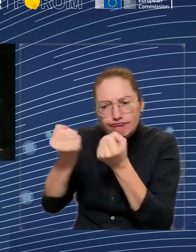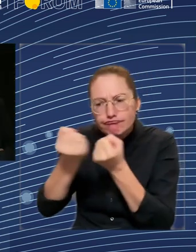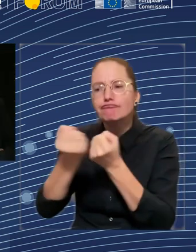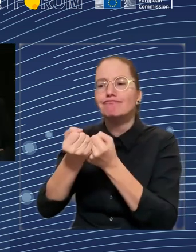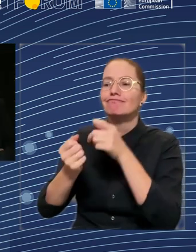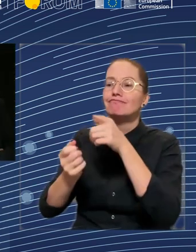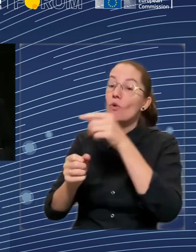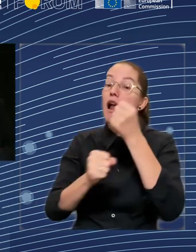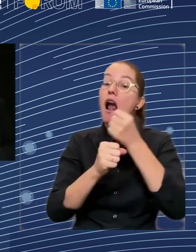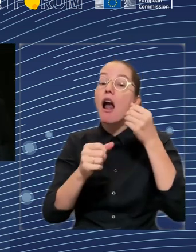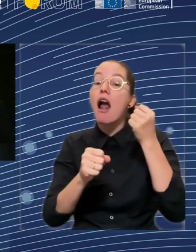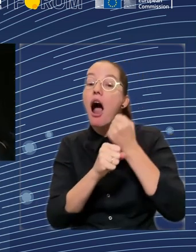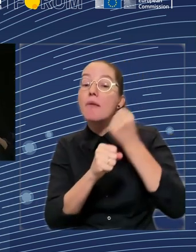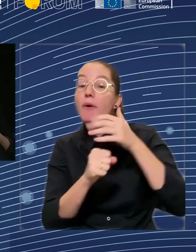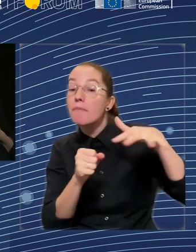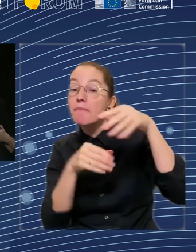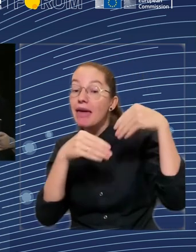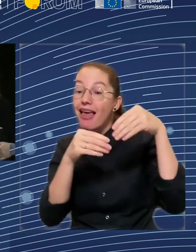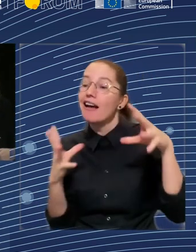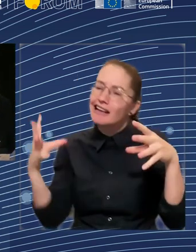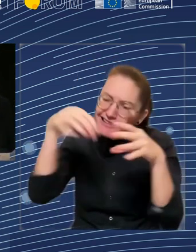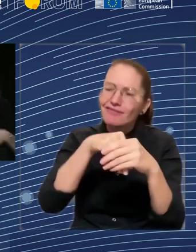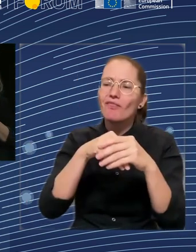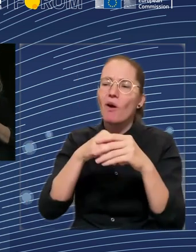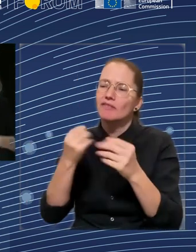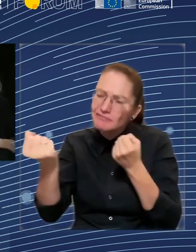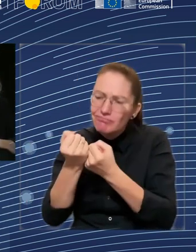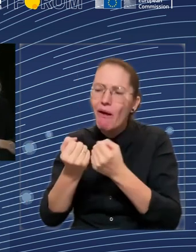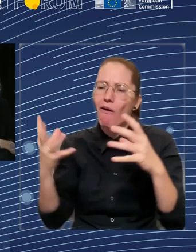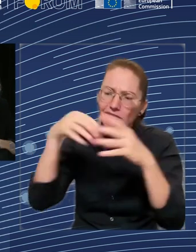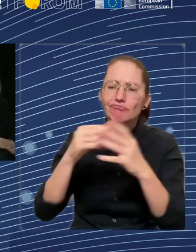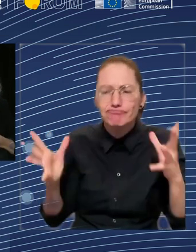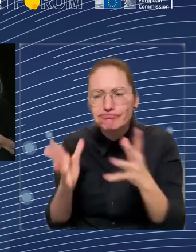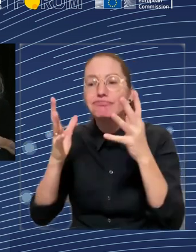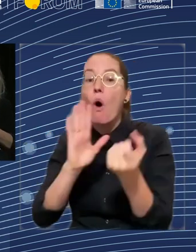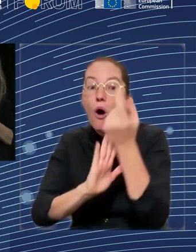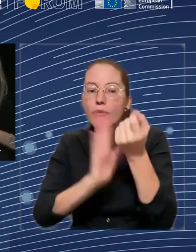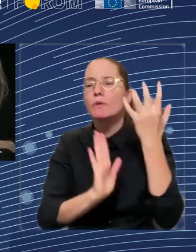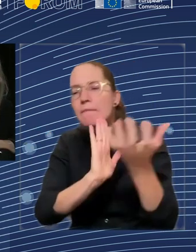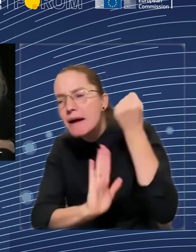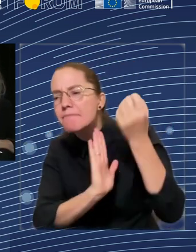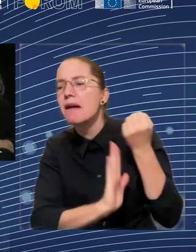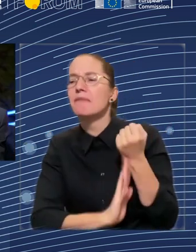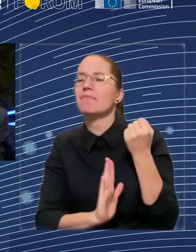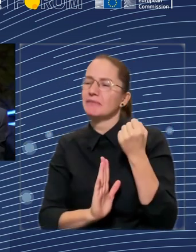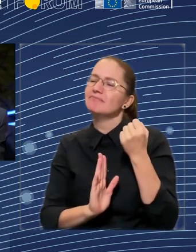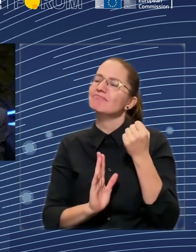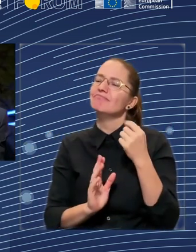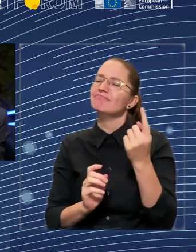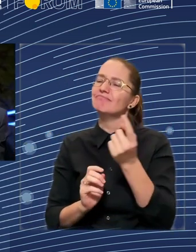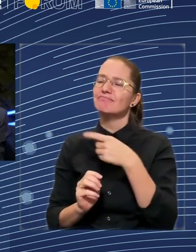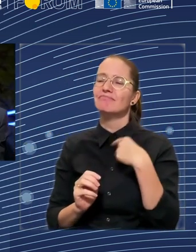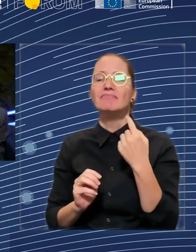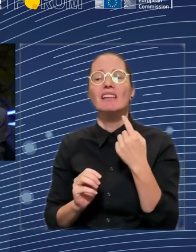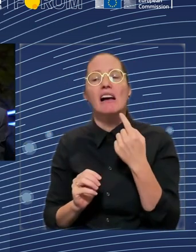And most of us won't be here in a century to discuss it. Gerrit, you're chiming with the others. Yeah, I share